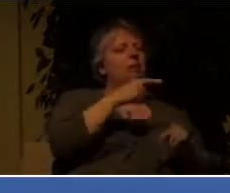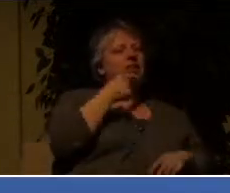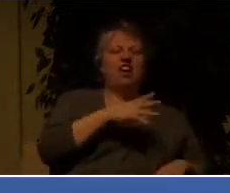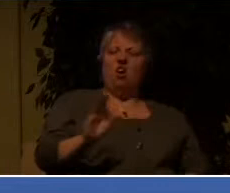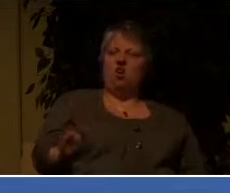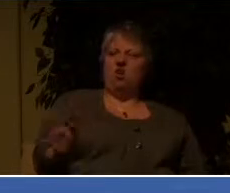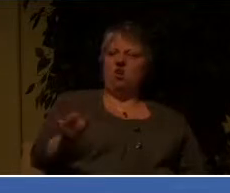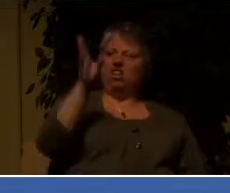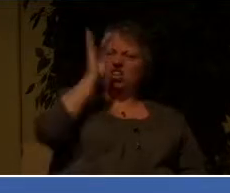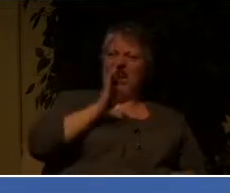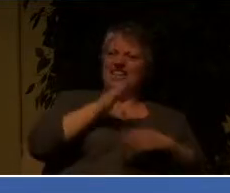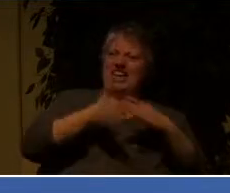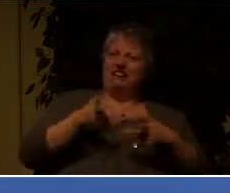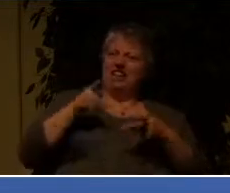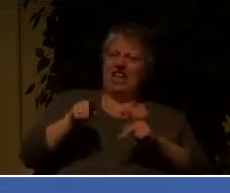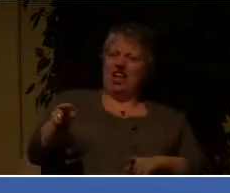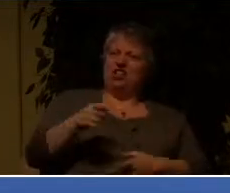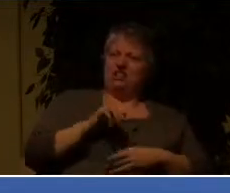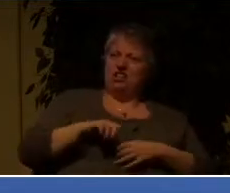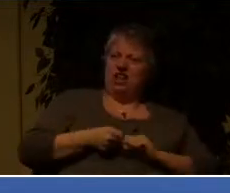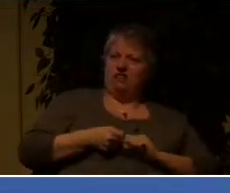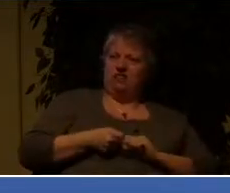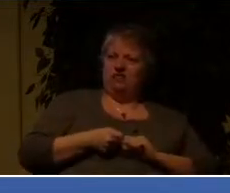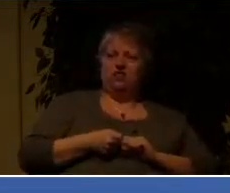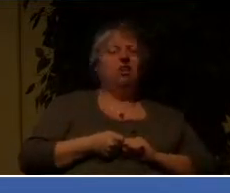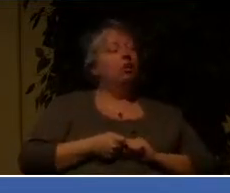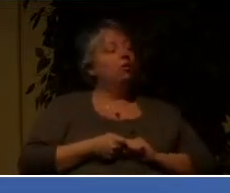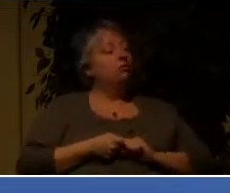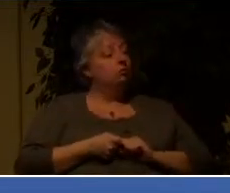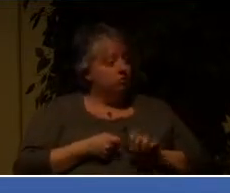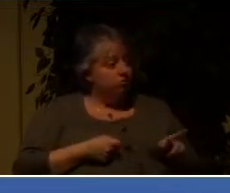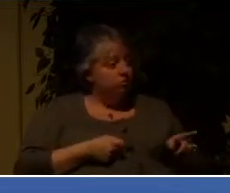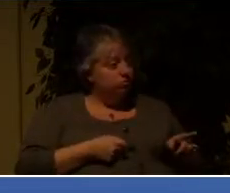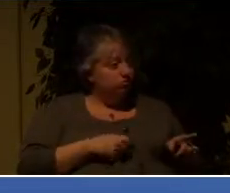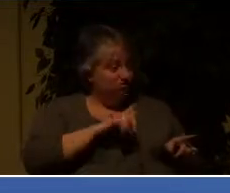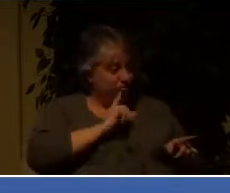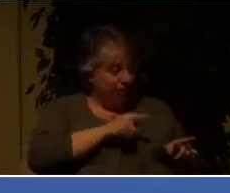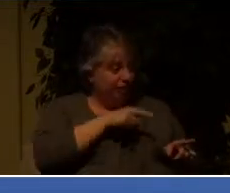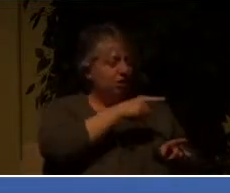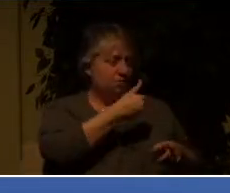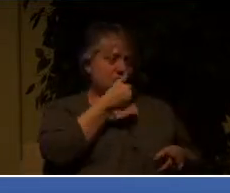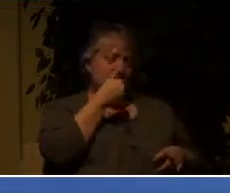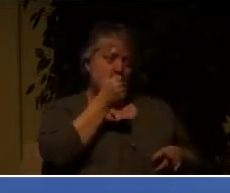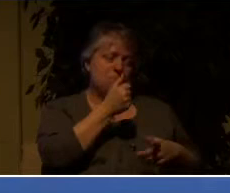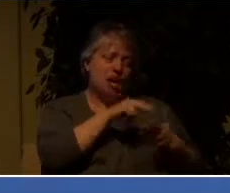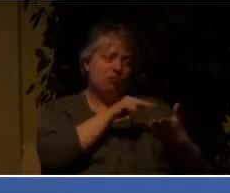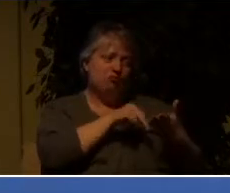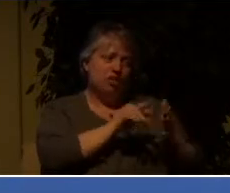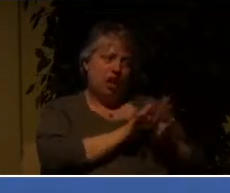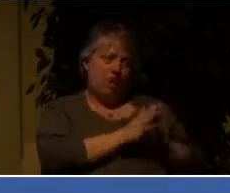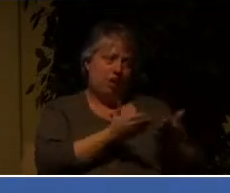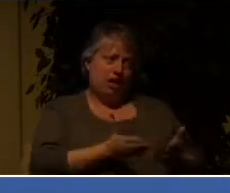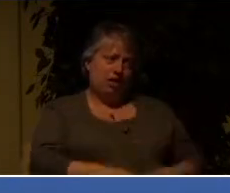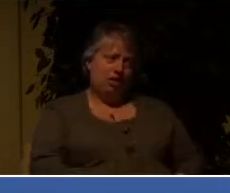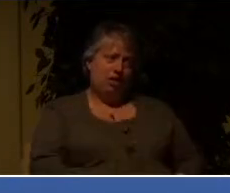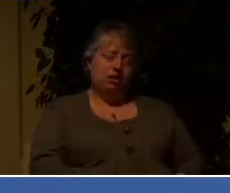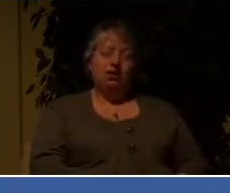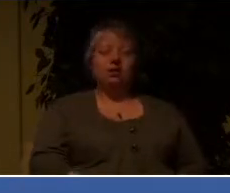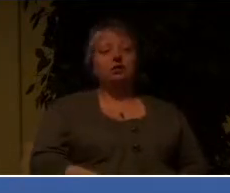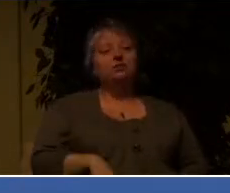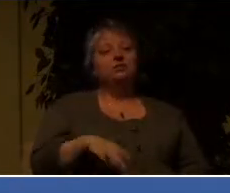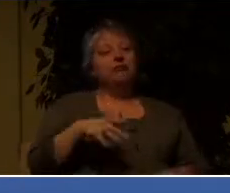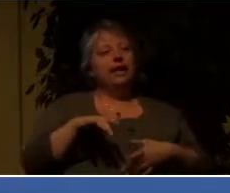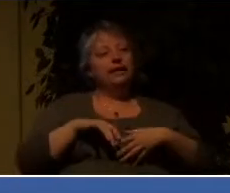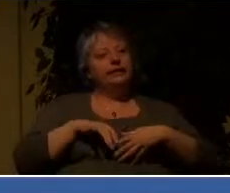But suffering is redeemed for a greater purpose. And that's why I love what Paul says